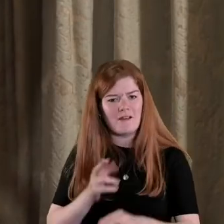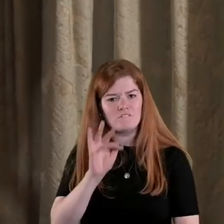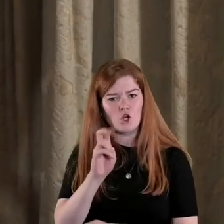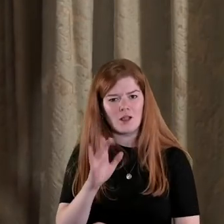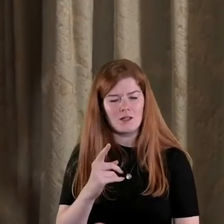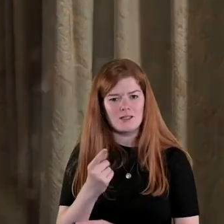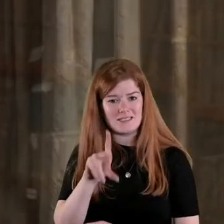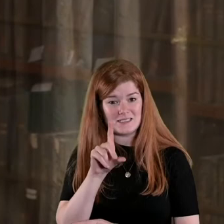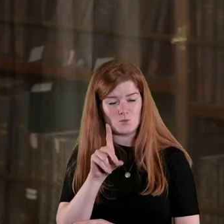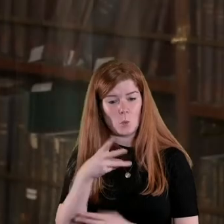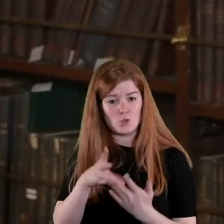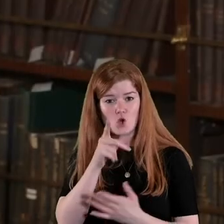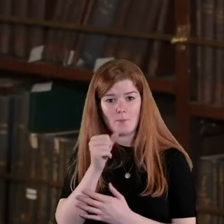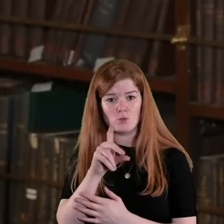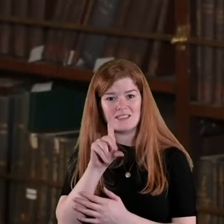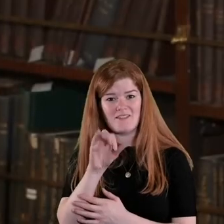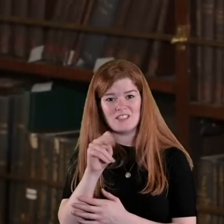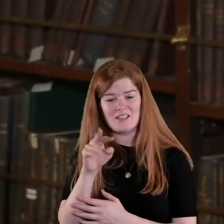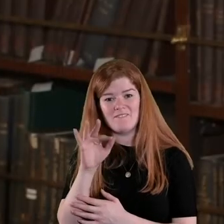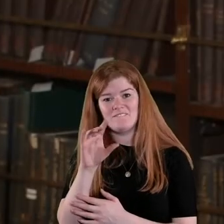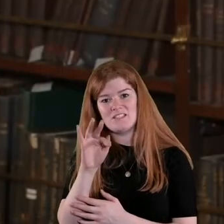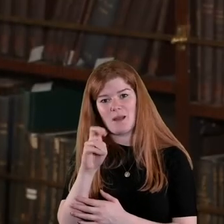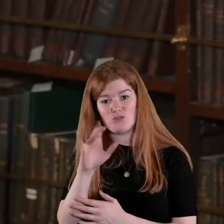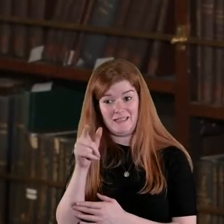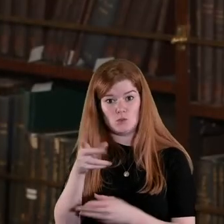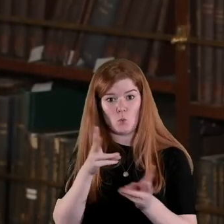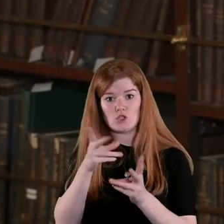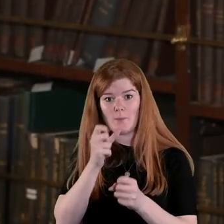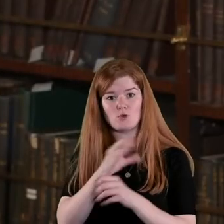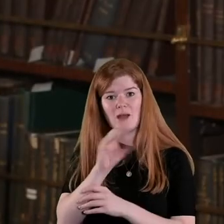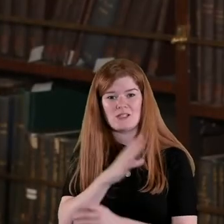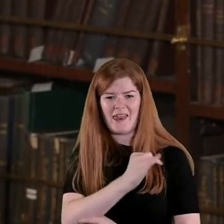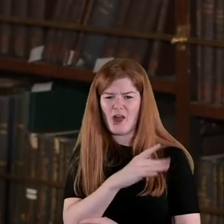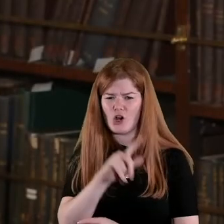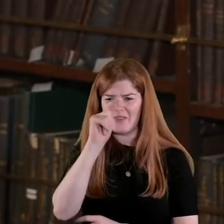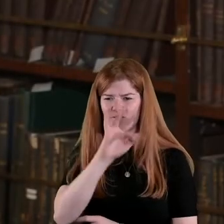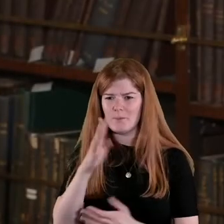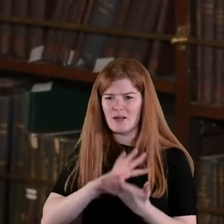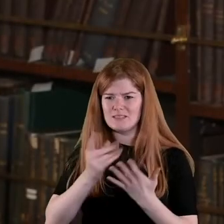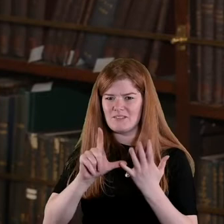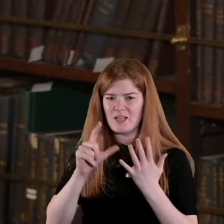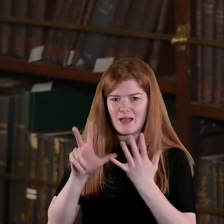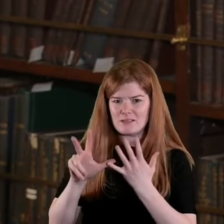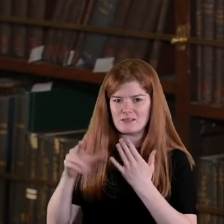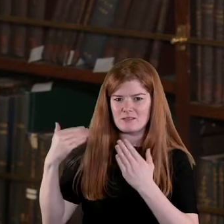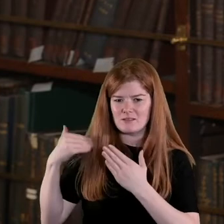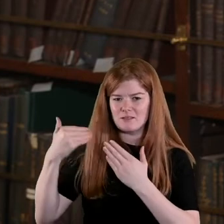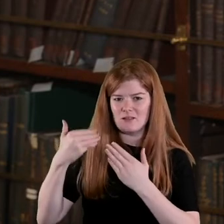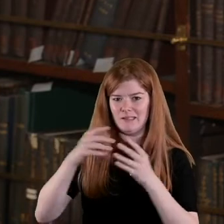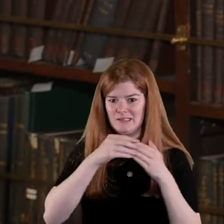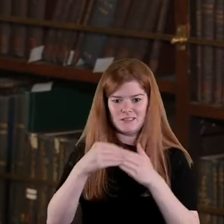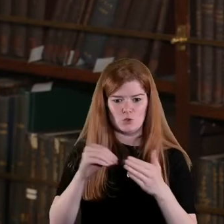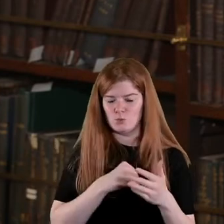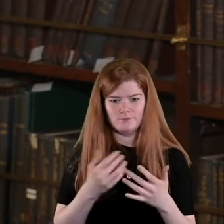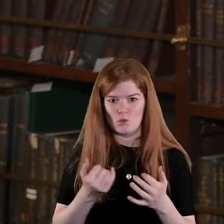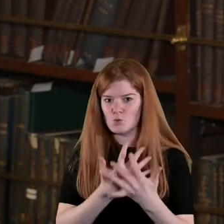Fitzpatrick the late great David Fitzpatrick groundbreaking work on County Clare I think it was 1978 and it led to so many